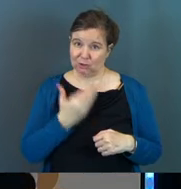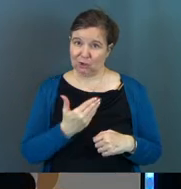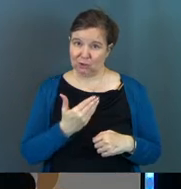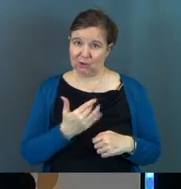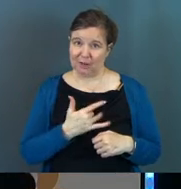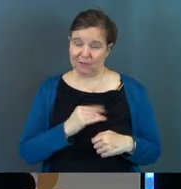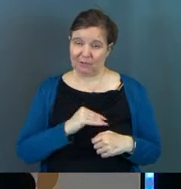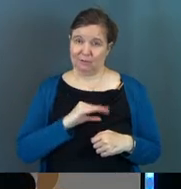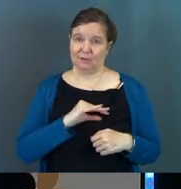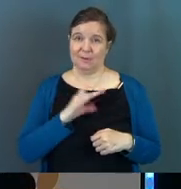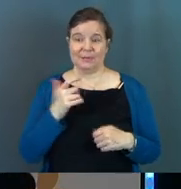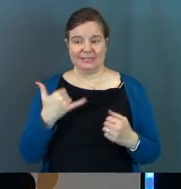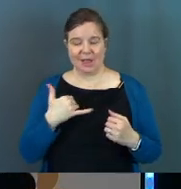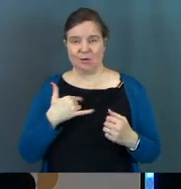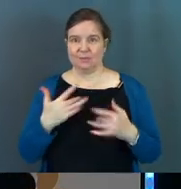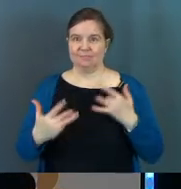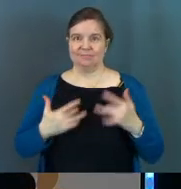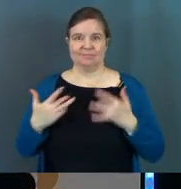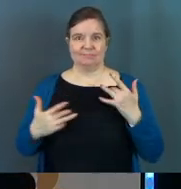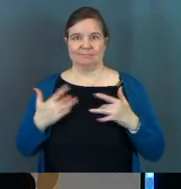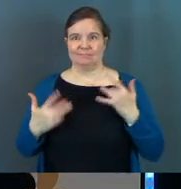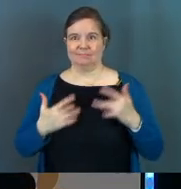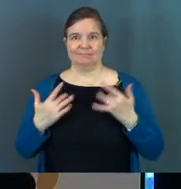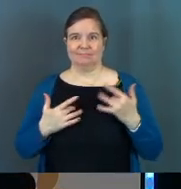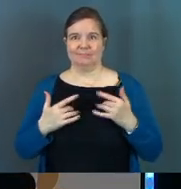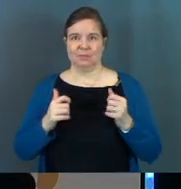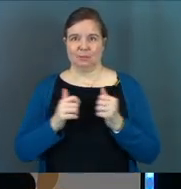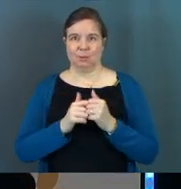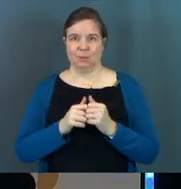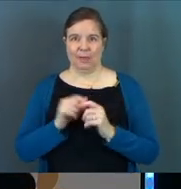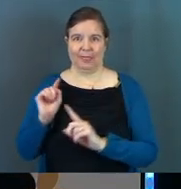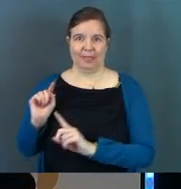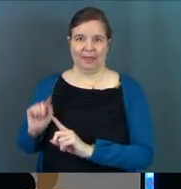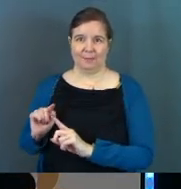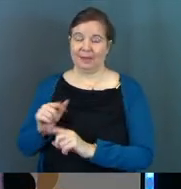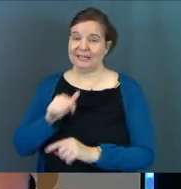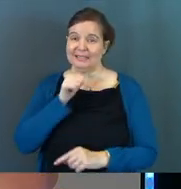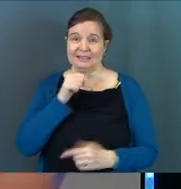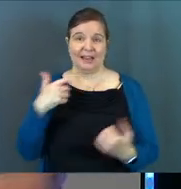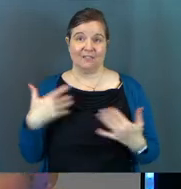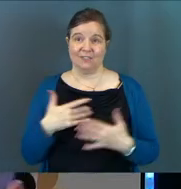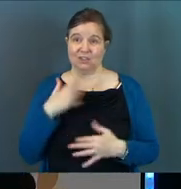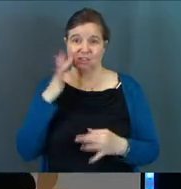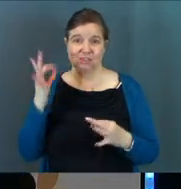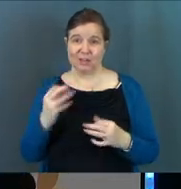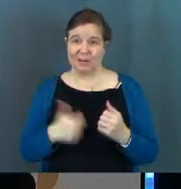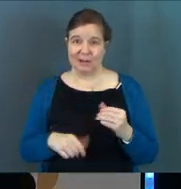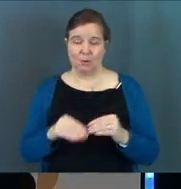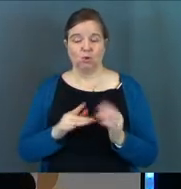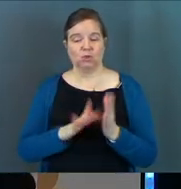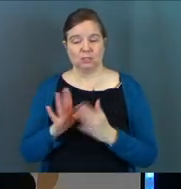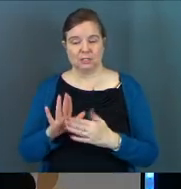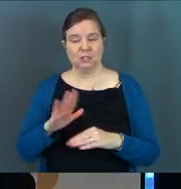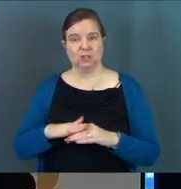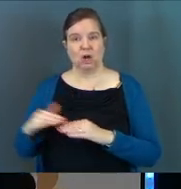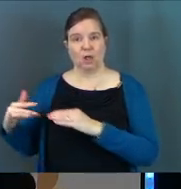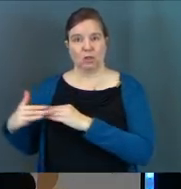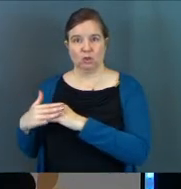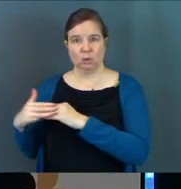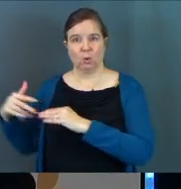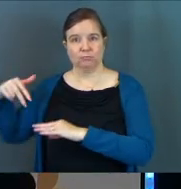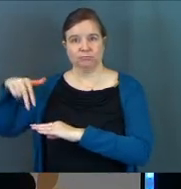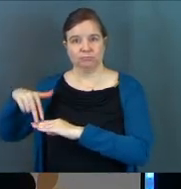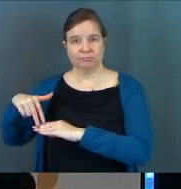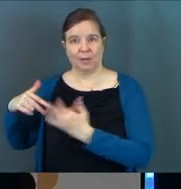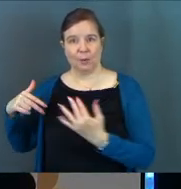because now he's so excited to be with him and he's not fearing judgment anymore. So Jesus is on shore. waiting